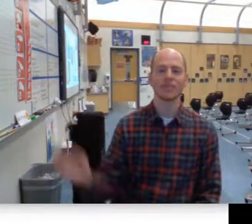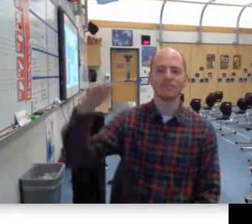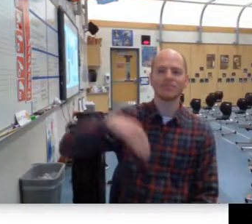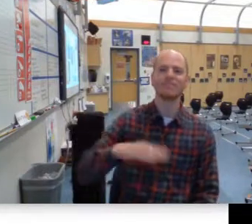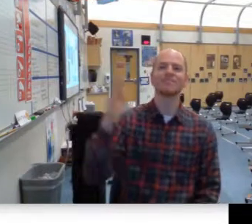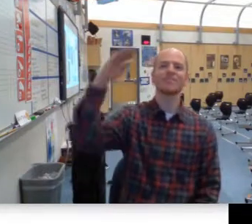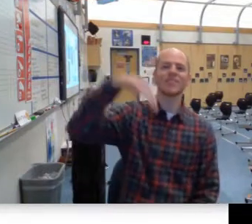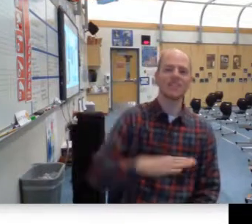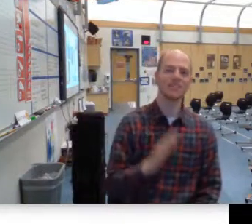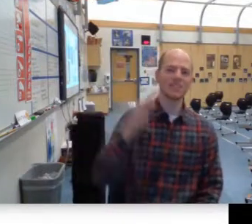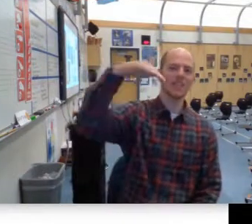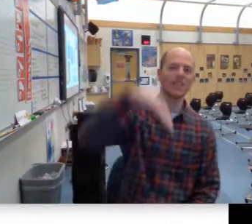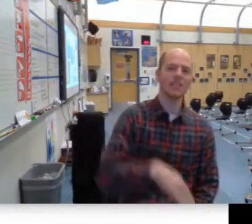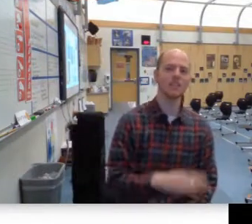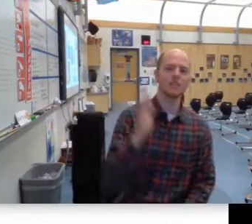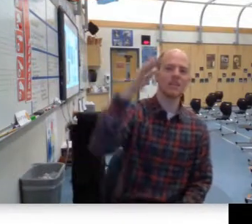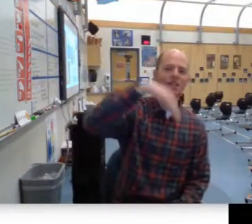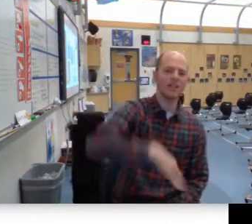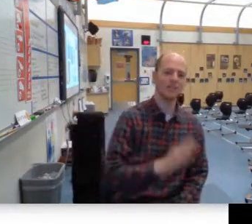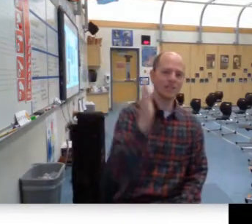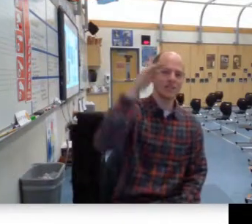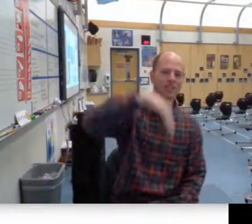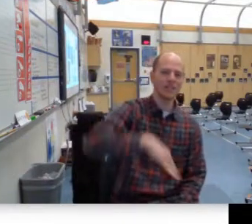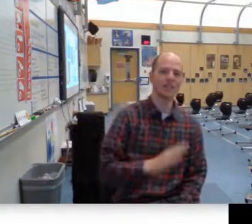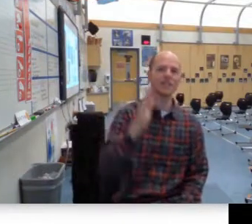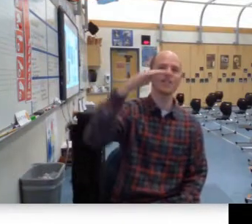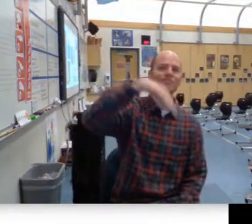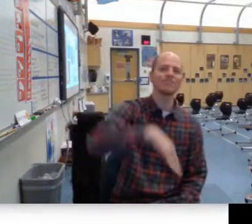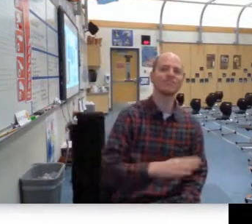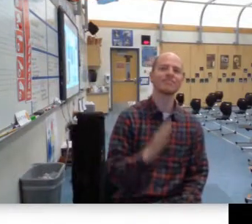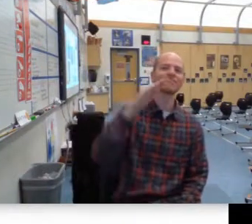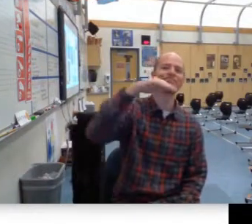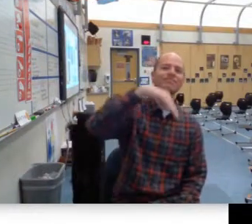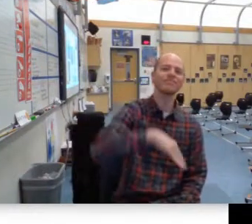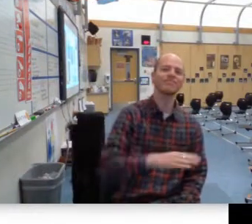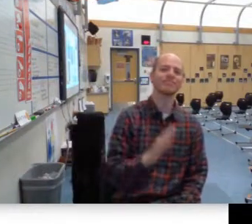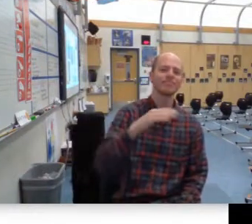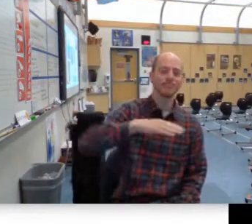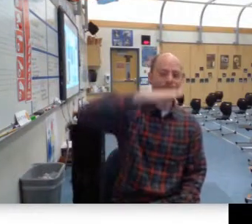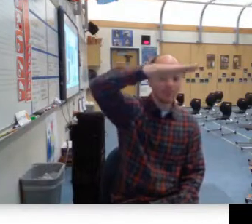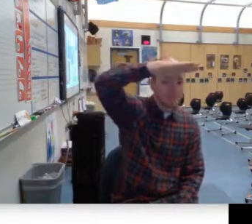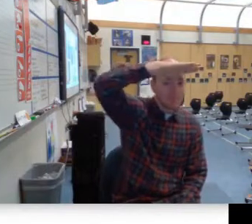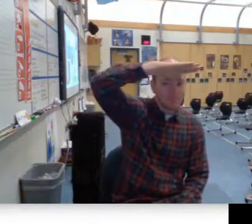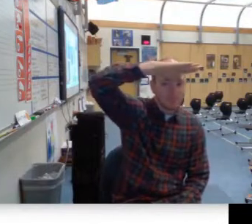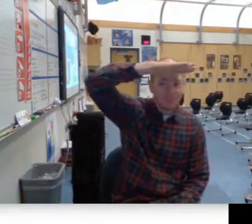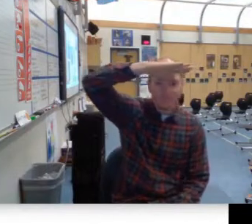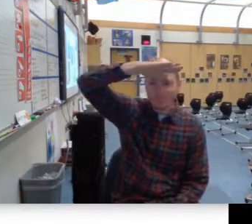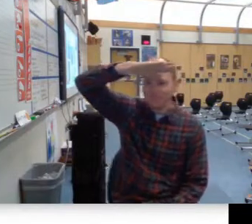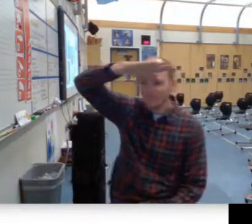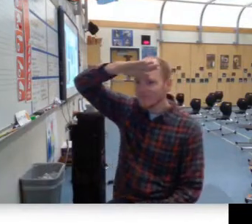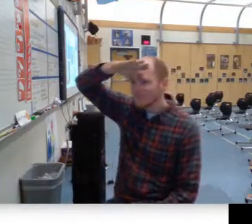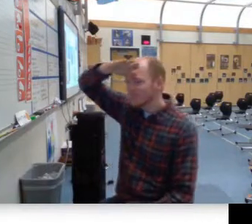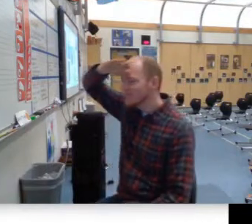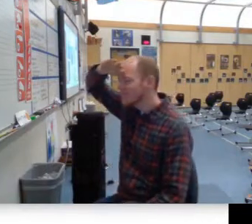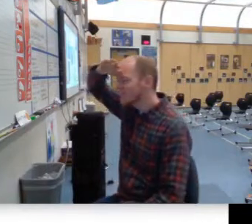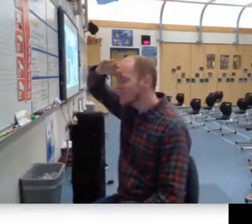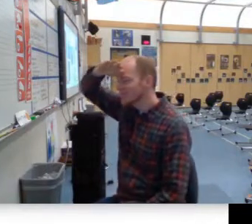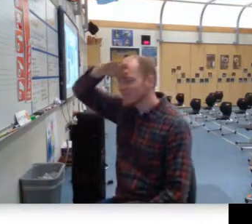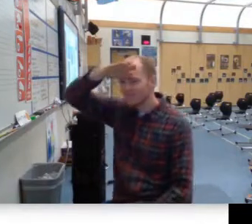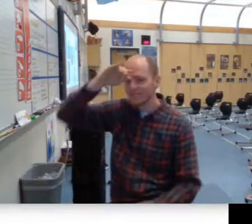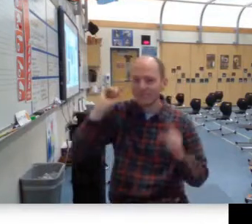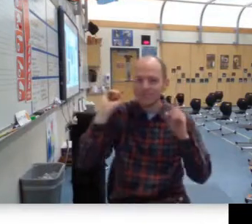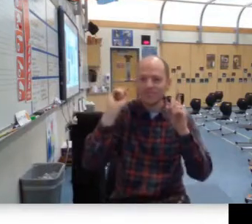If you ever find yourself stuck in the middle of the sea, I'll sail the world